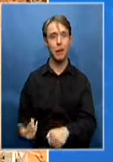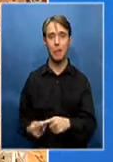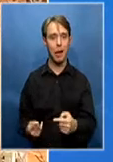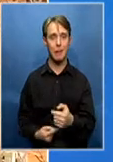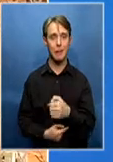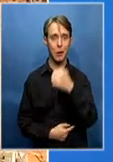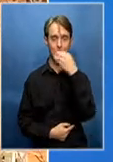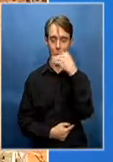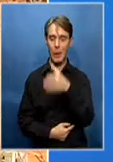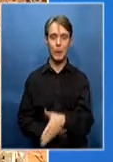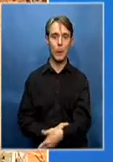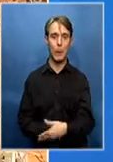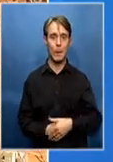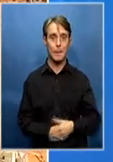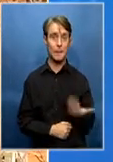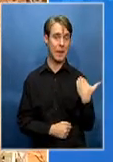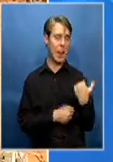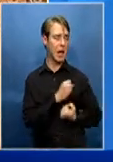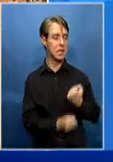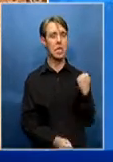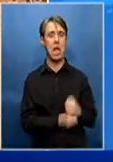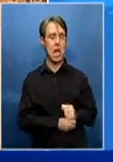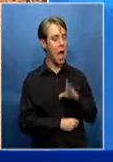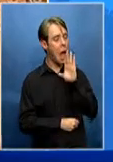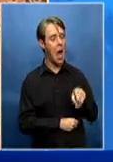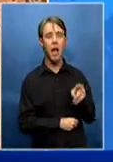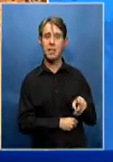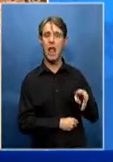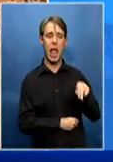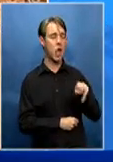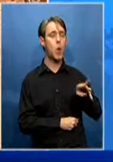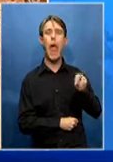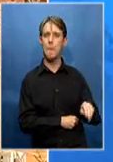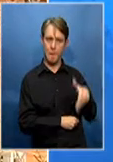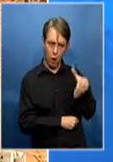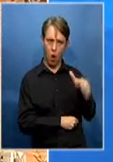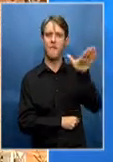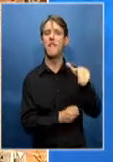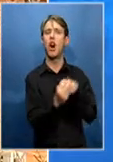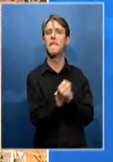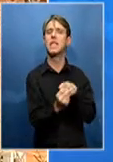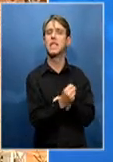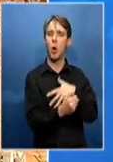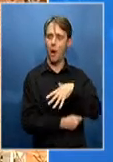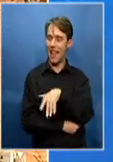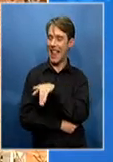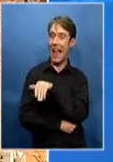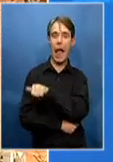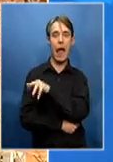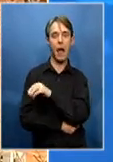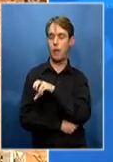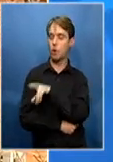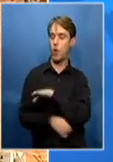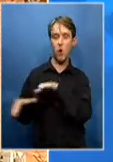and asked to vacate these premises and now shop steward Mbulelo Ngelo was gunned down. Police say 16 shots were